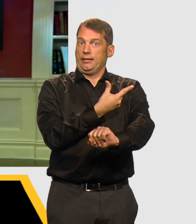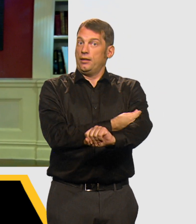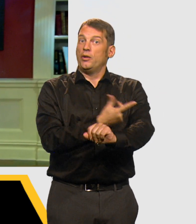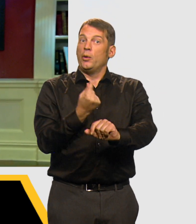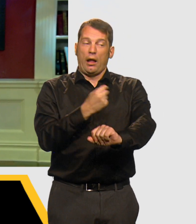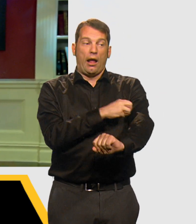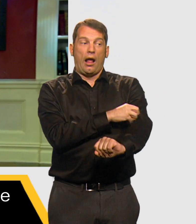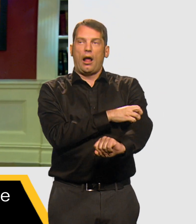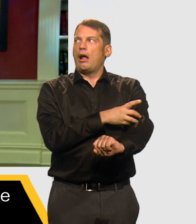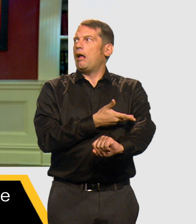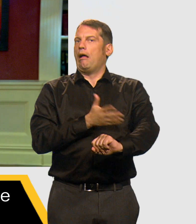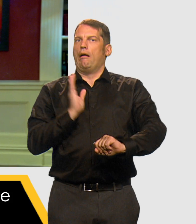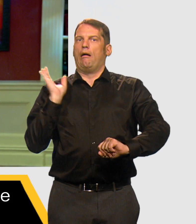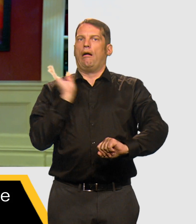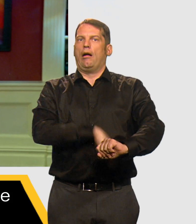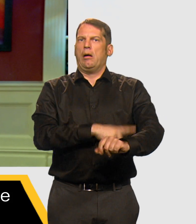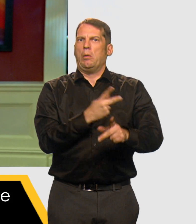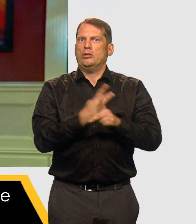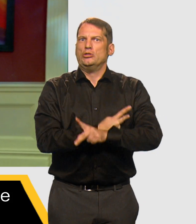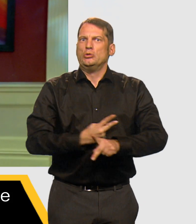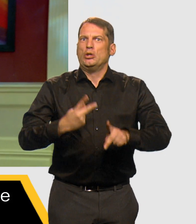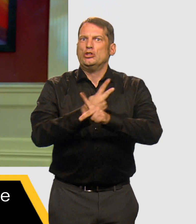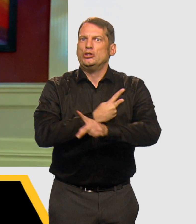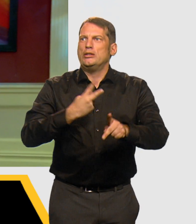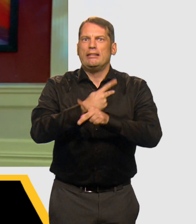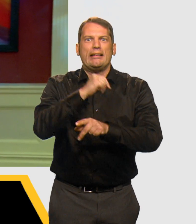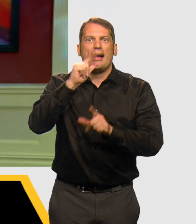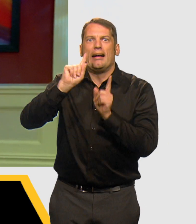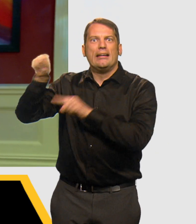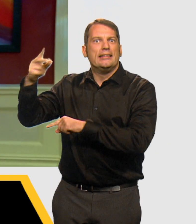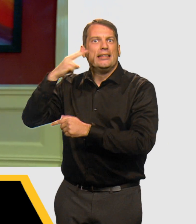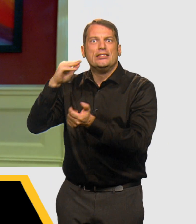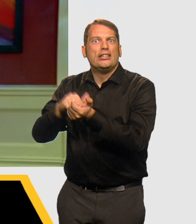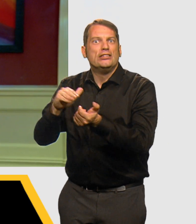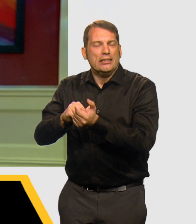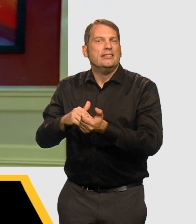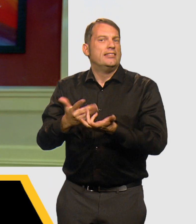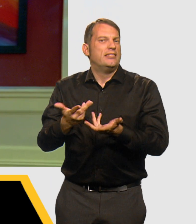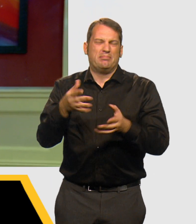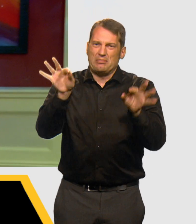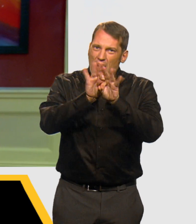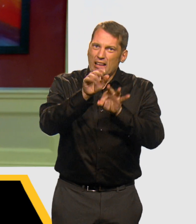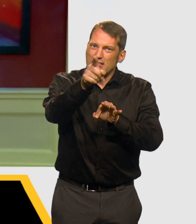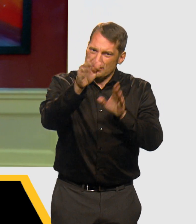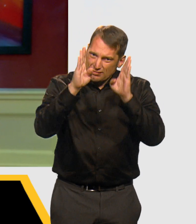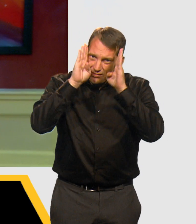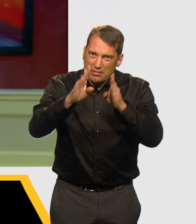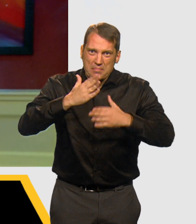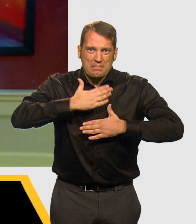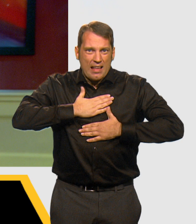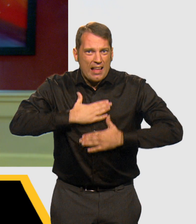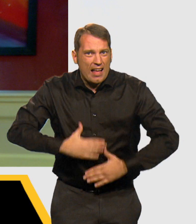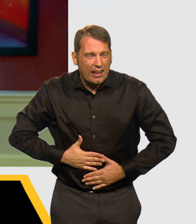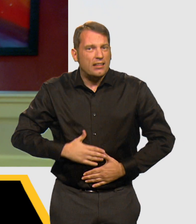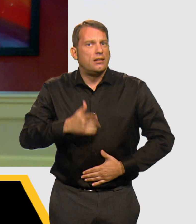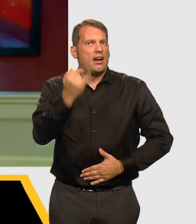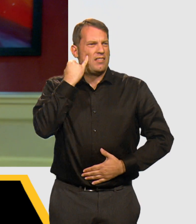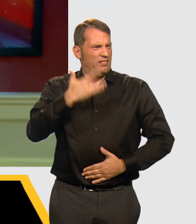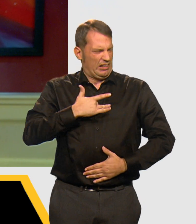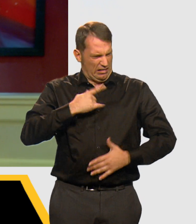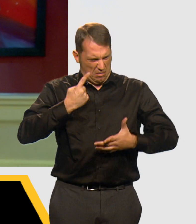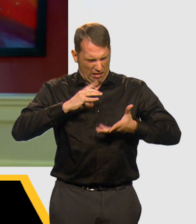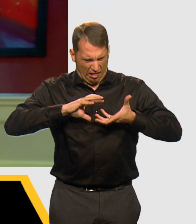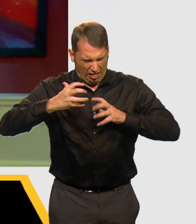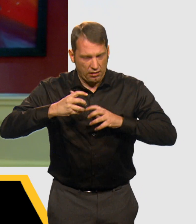drugs will wait until a wound becomes badly infected before seeking treatment. Pay attention to your body and seek medical help